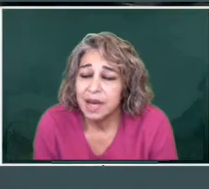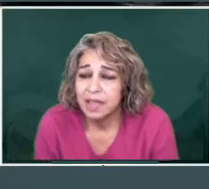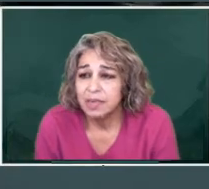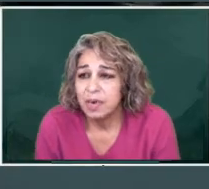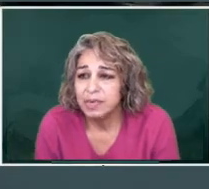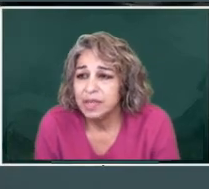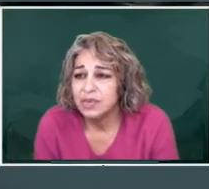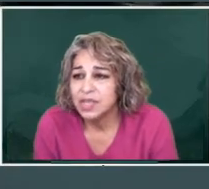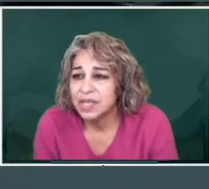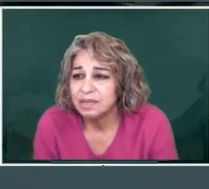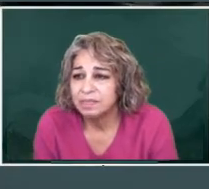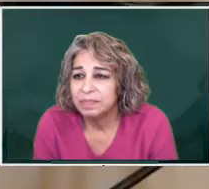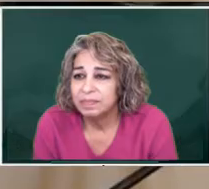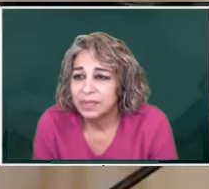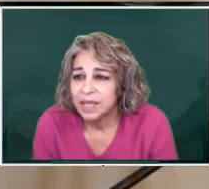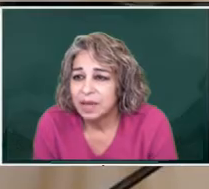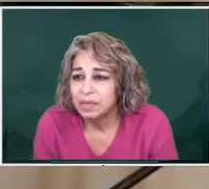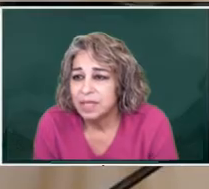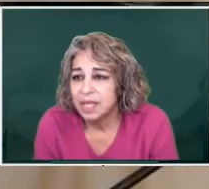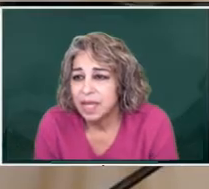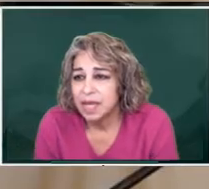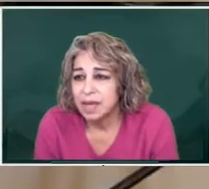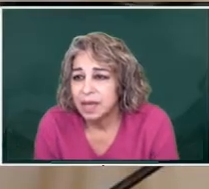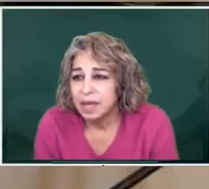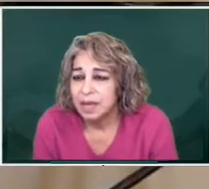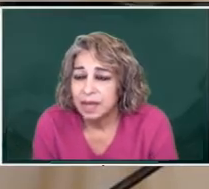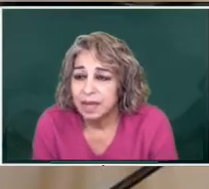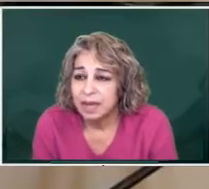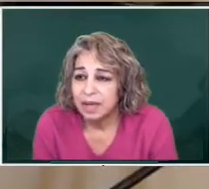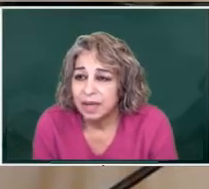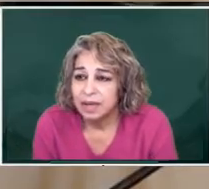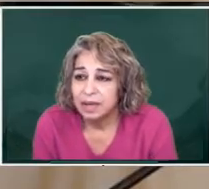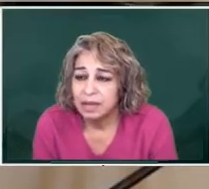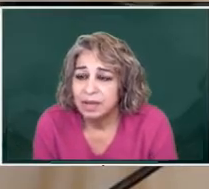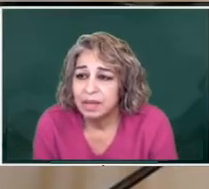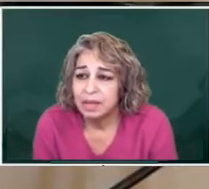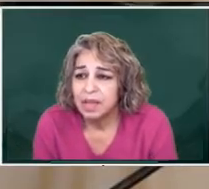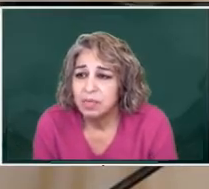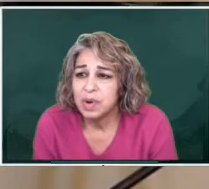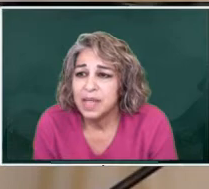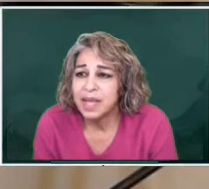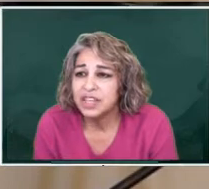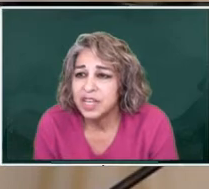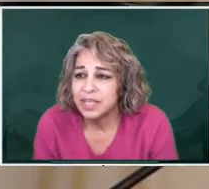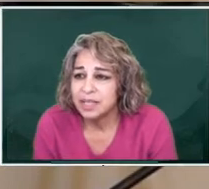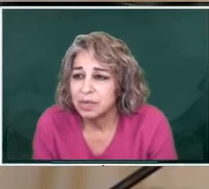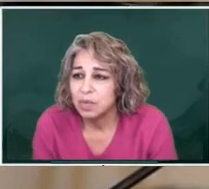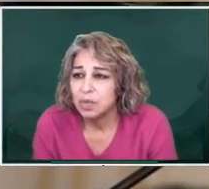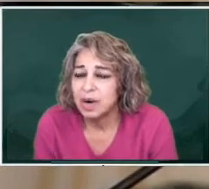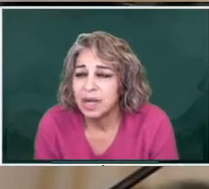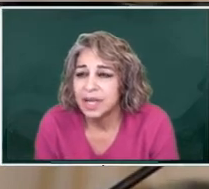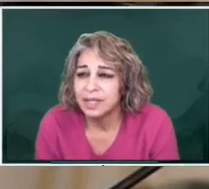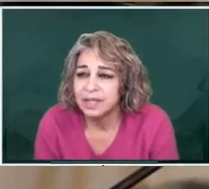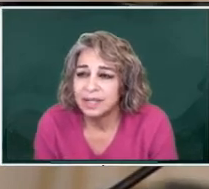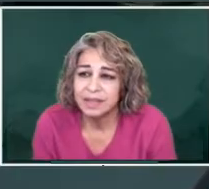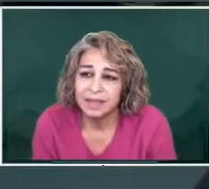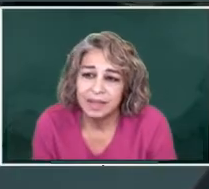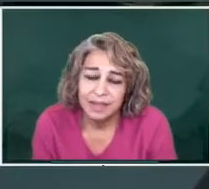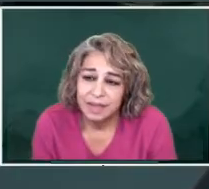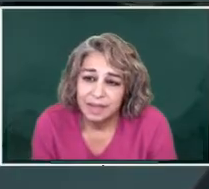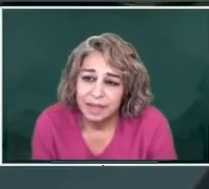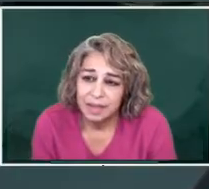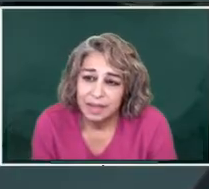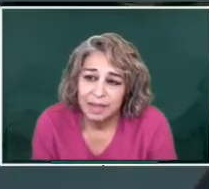And in the revolution, it was the, the re-electionists were against